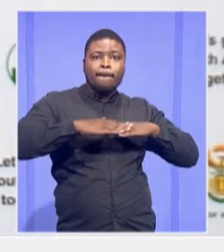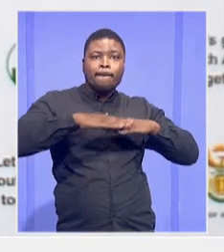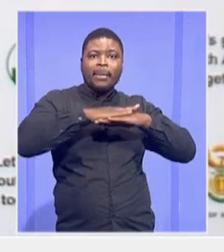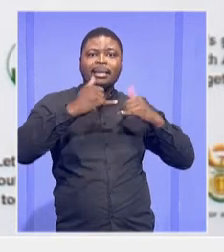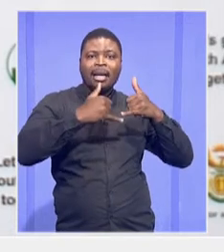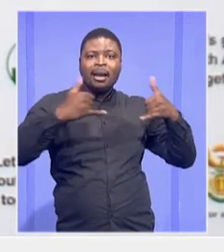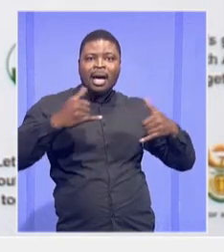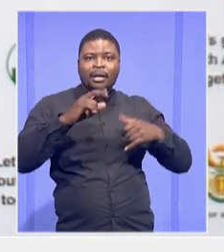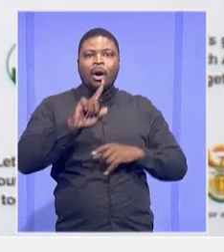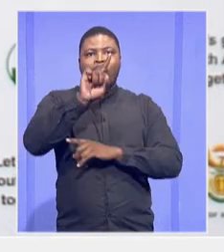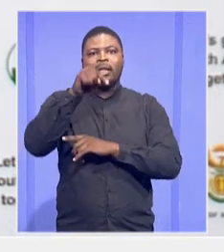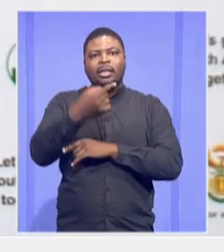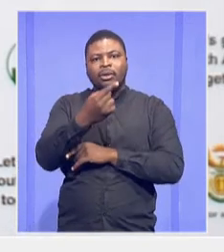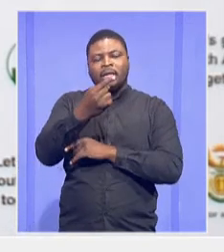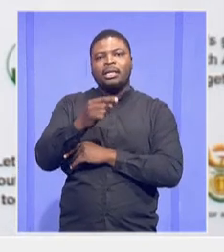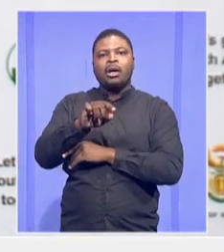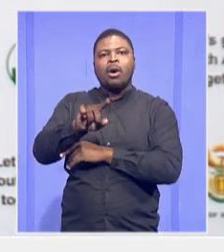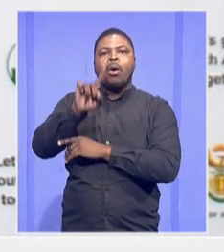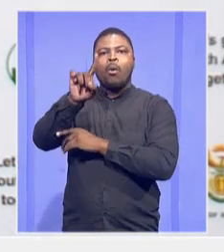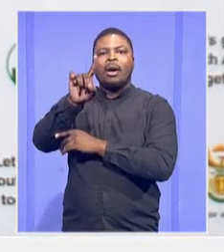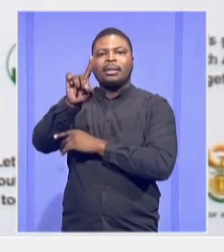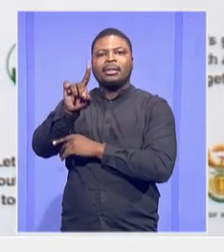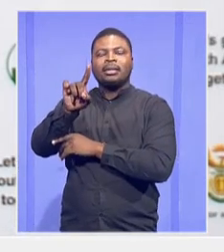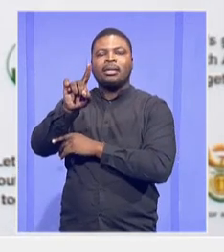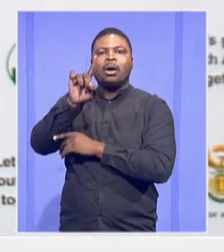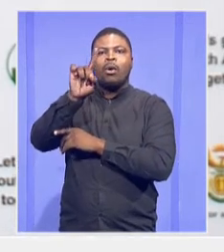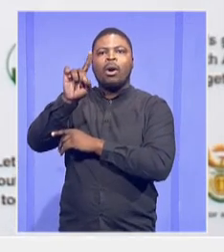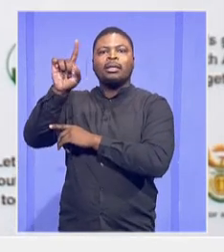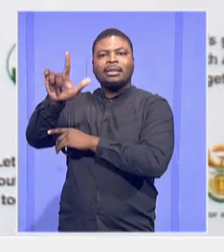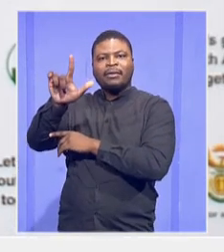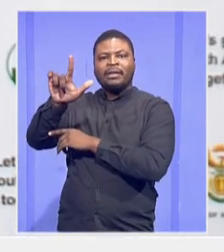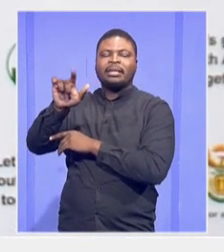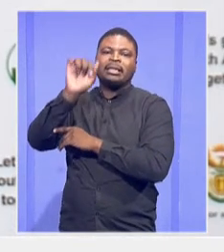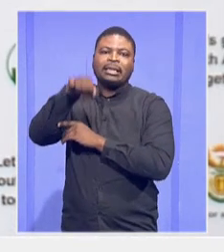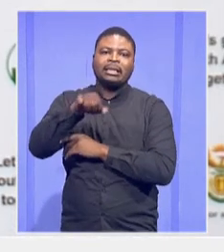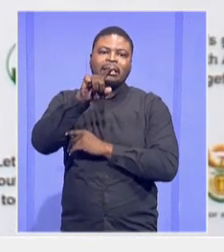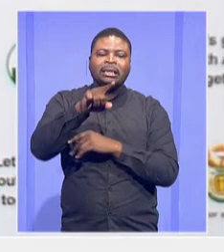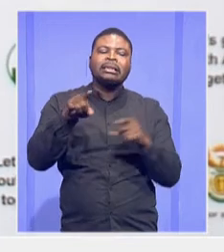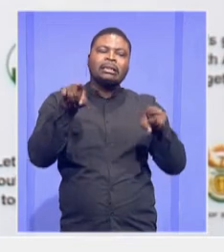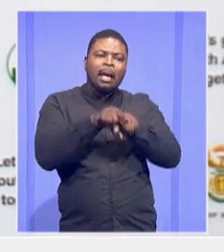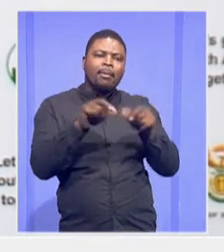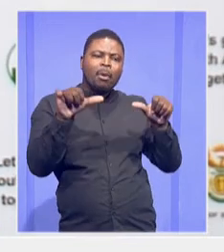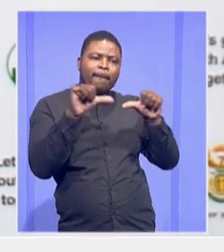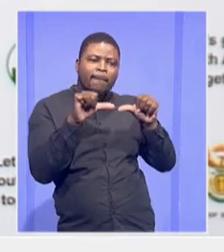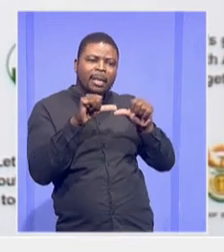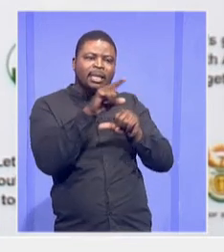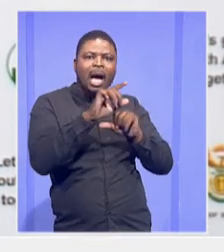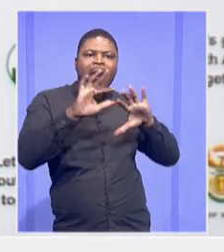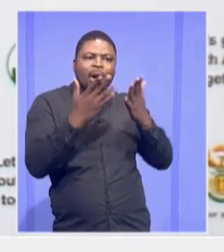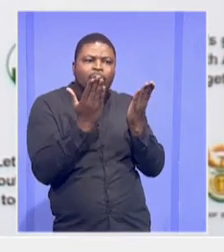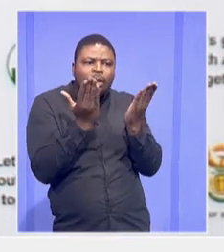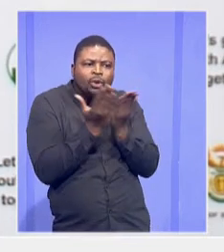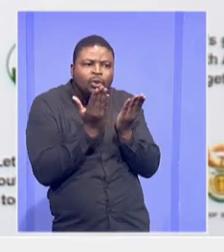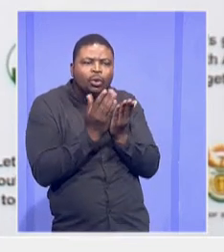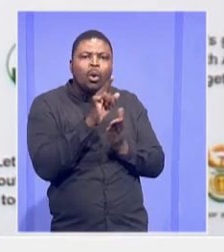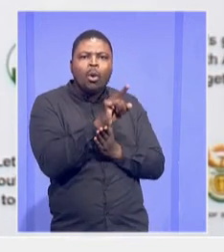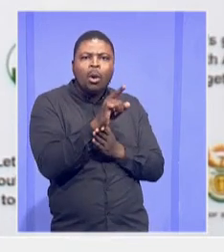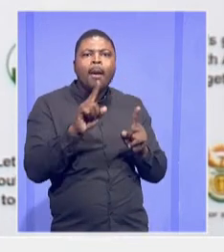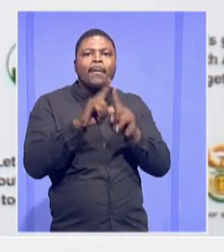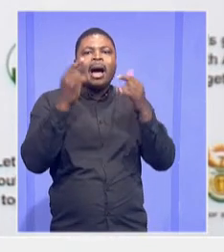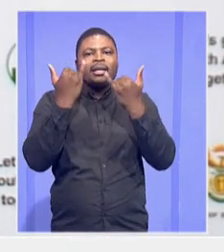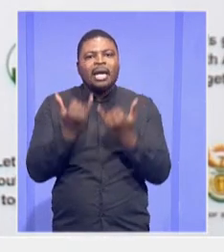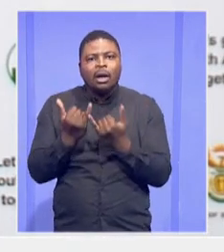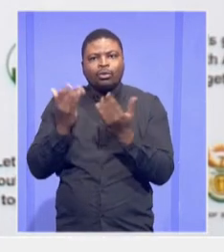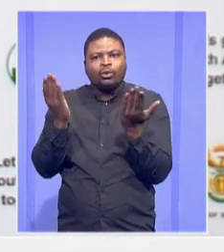Also owing to rationalization and measure of schools. The current number of